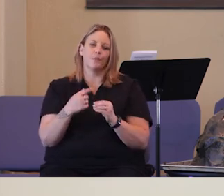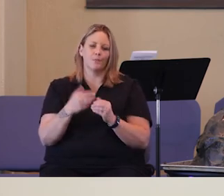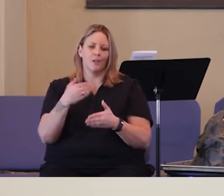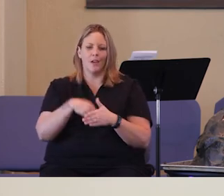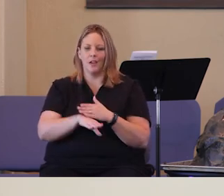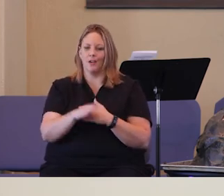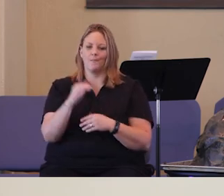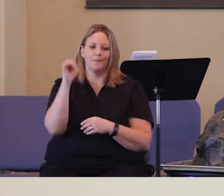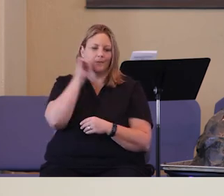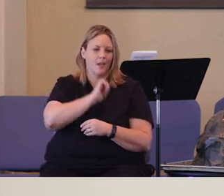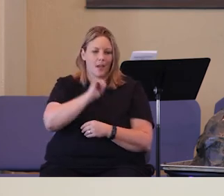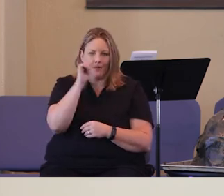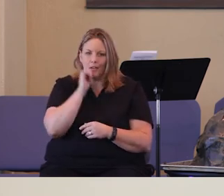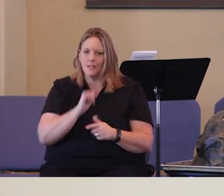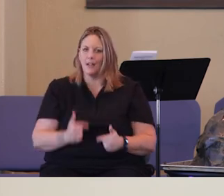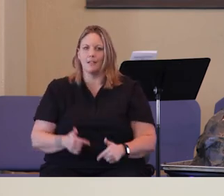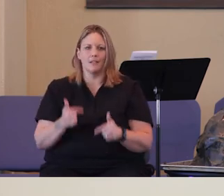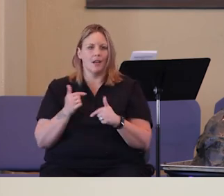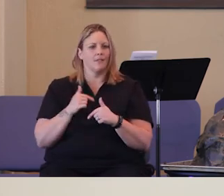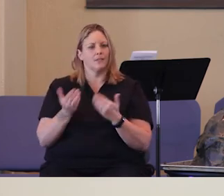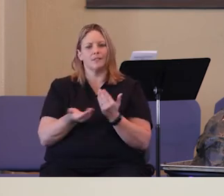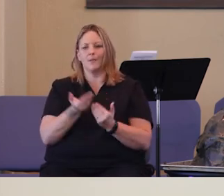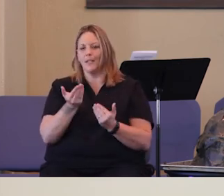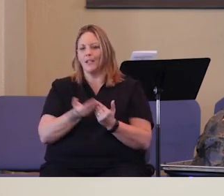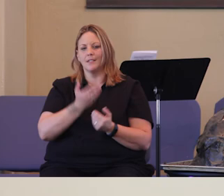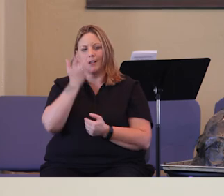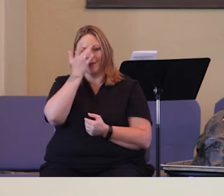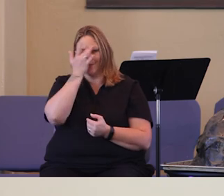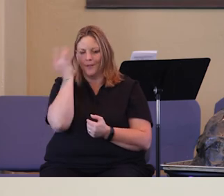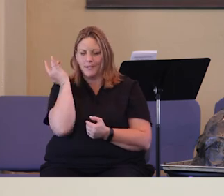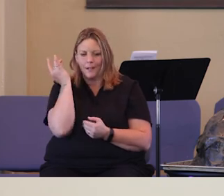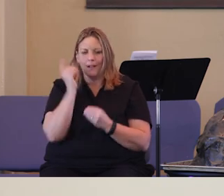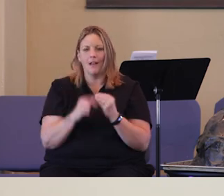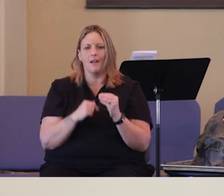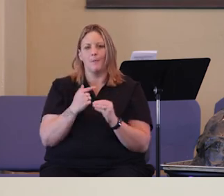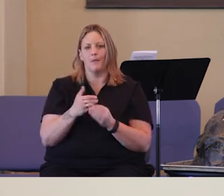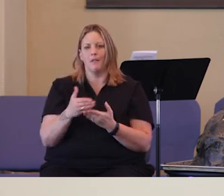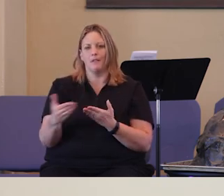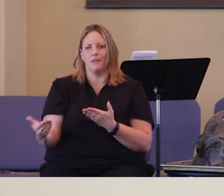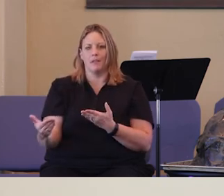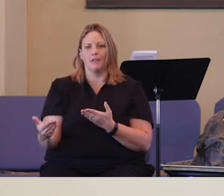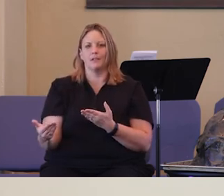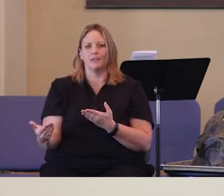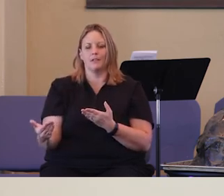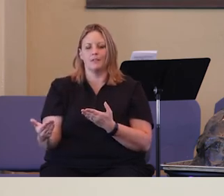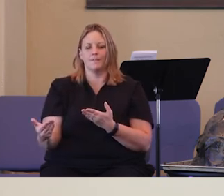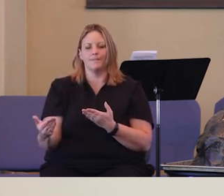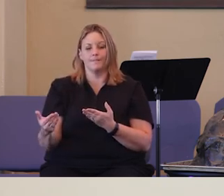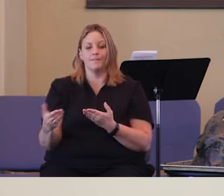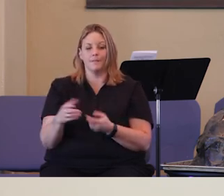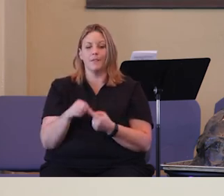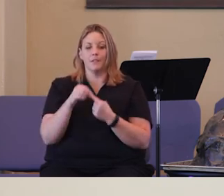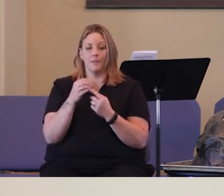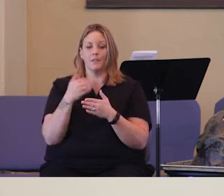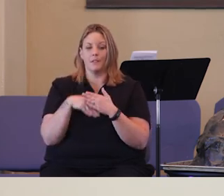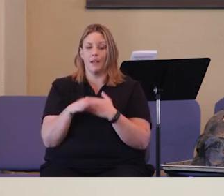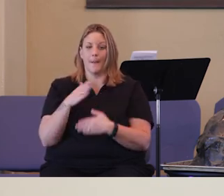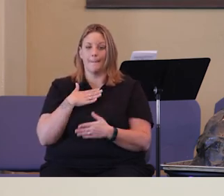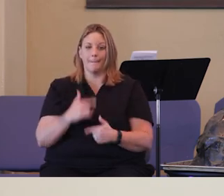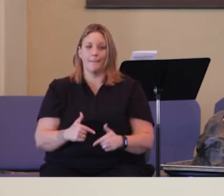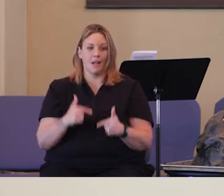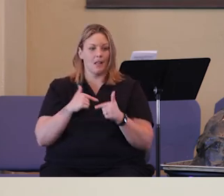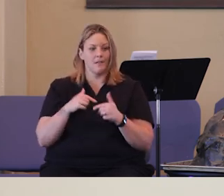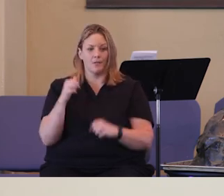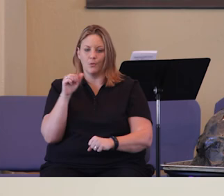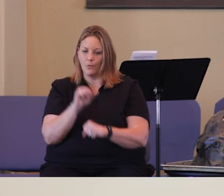get into our day-to-day lives, into our working lives, to our daily routine, it's so easy to forget about things. Especially,